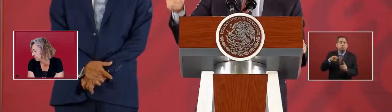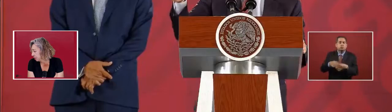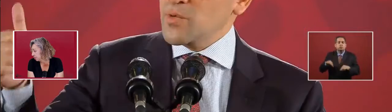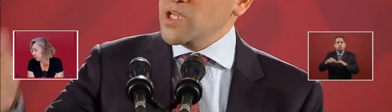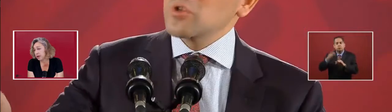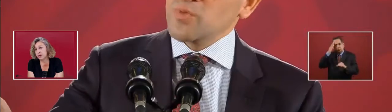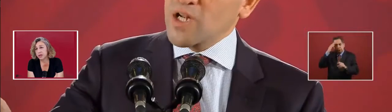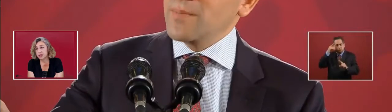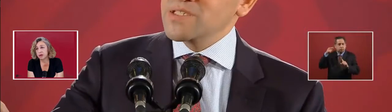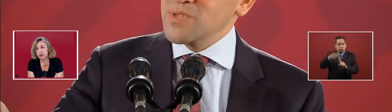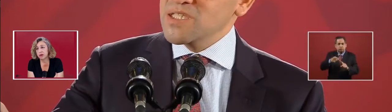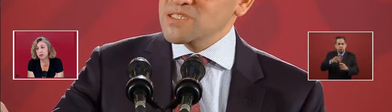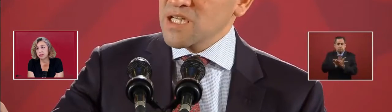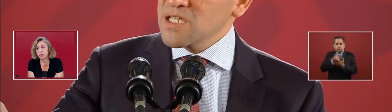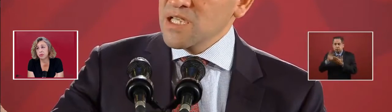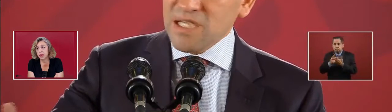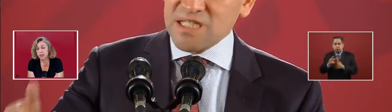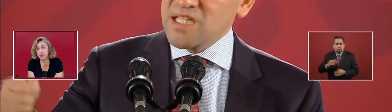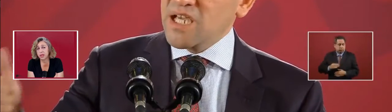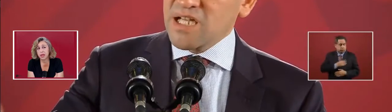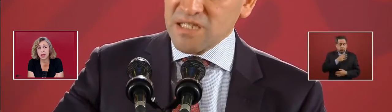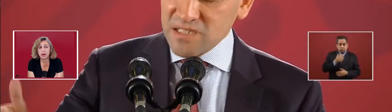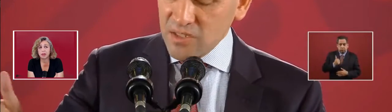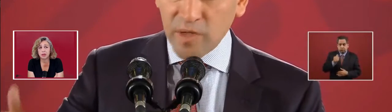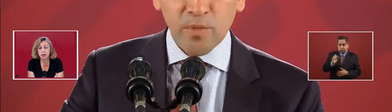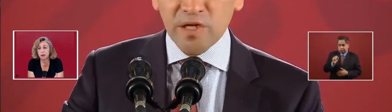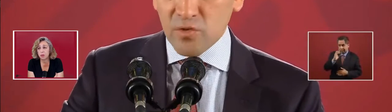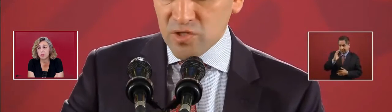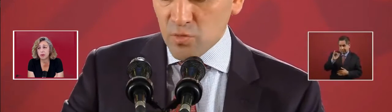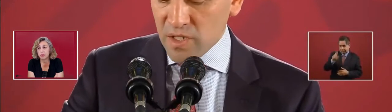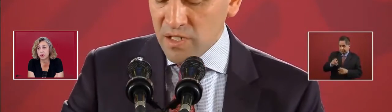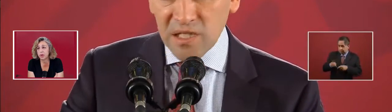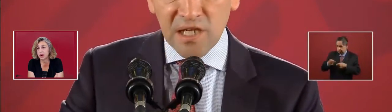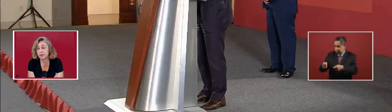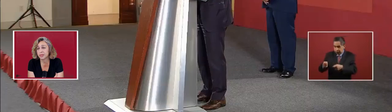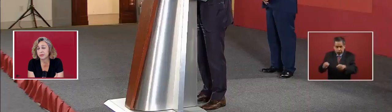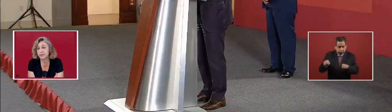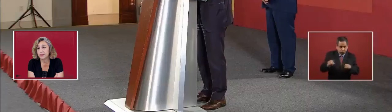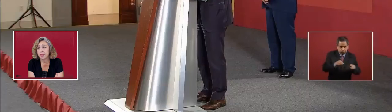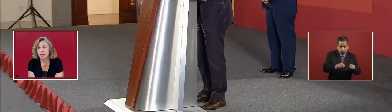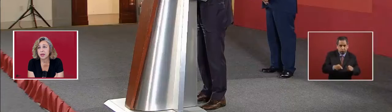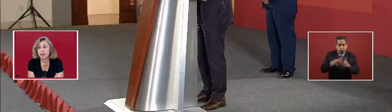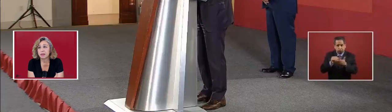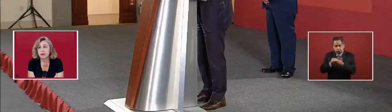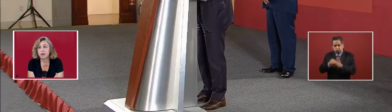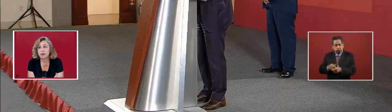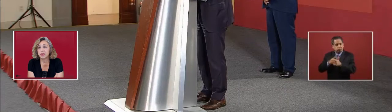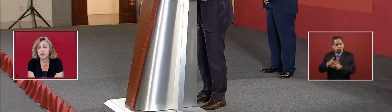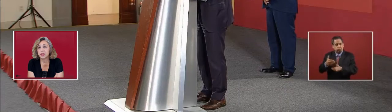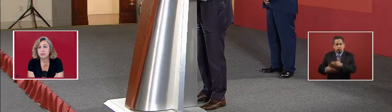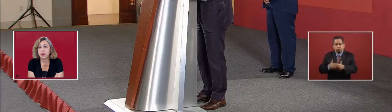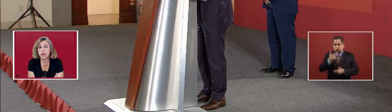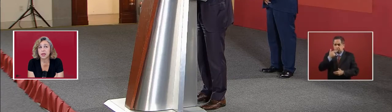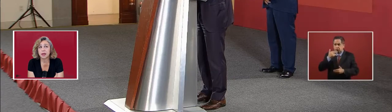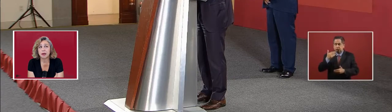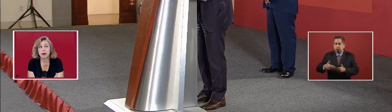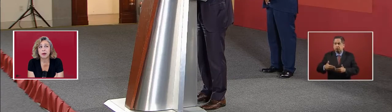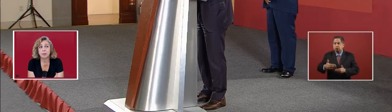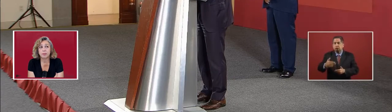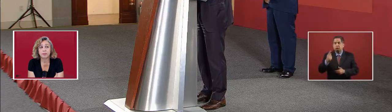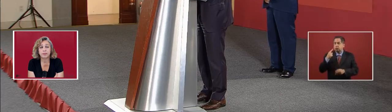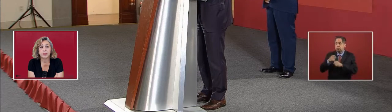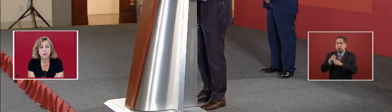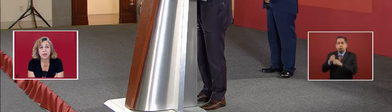priorities are supporting the health and wellbeing programs that are going to be